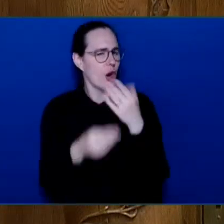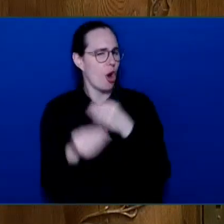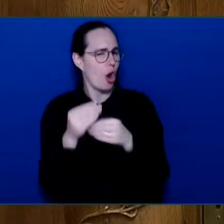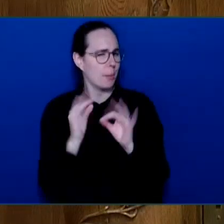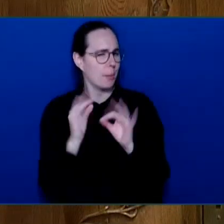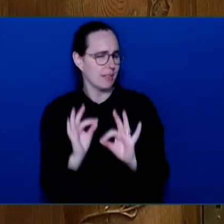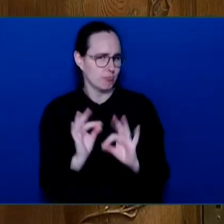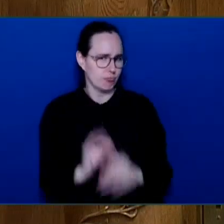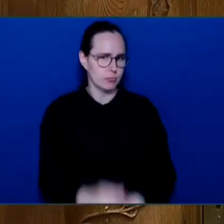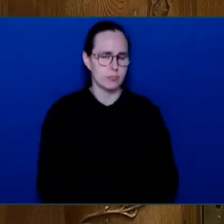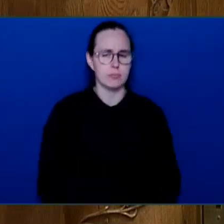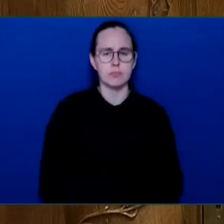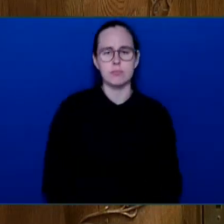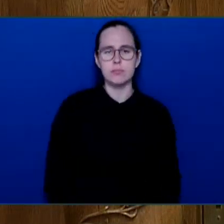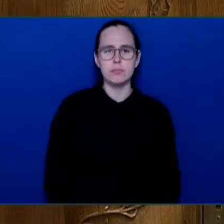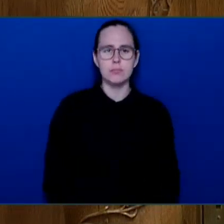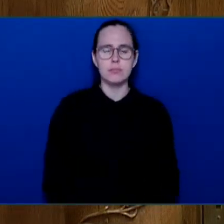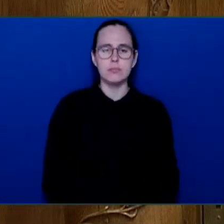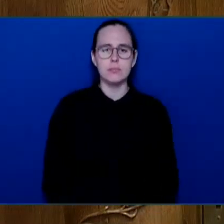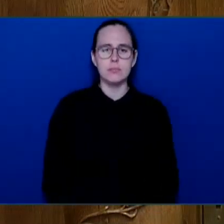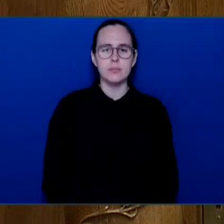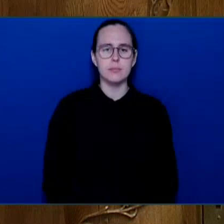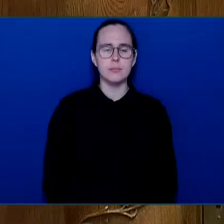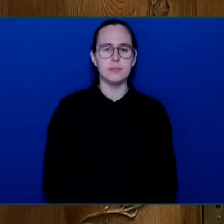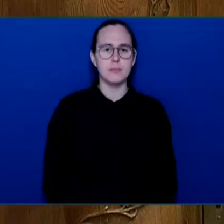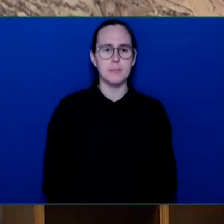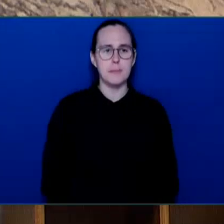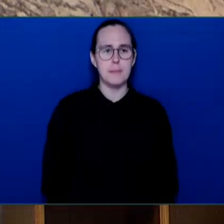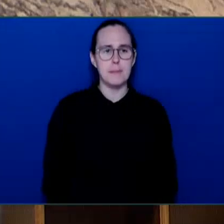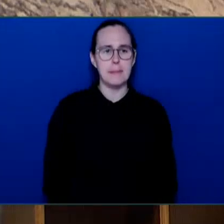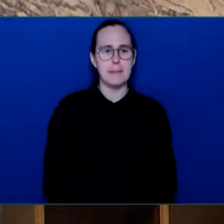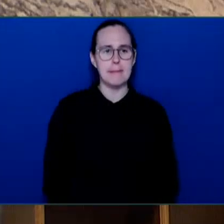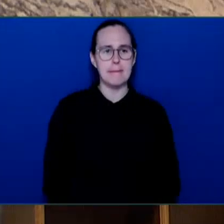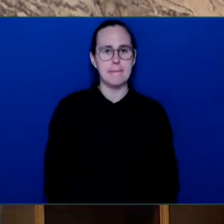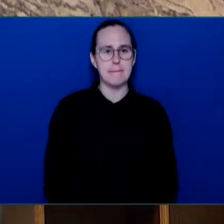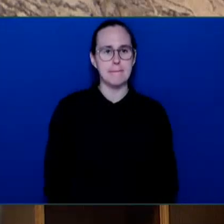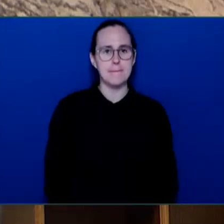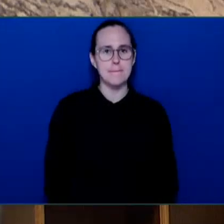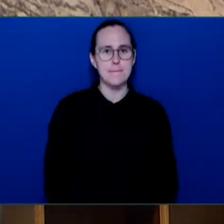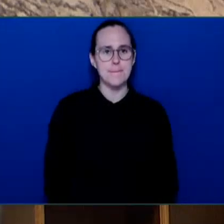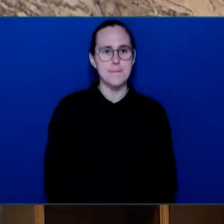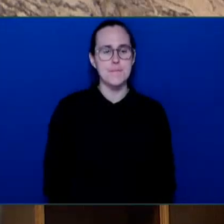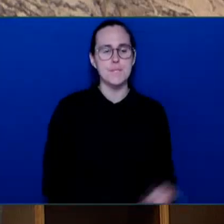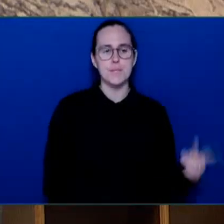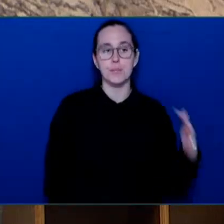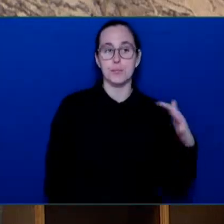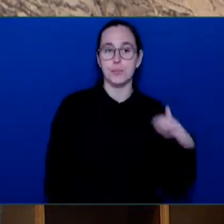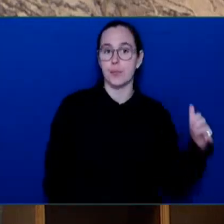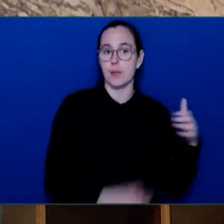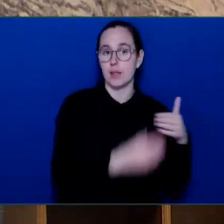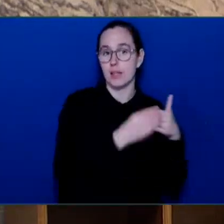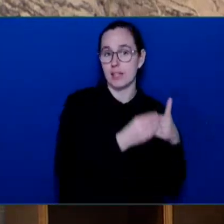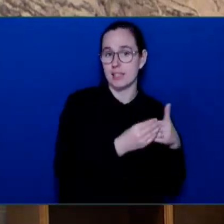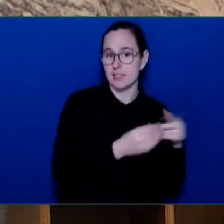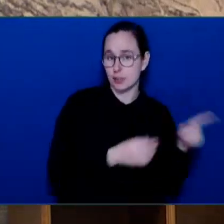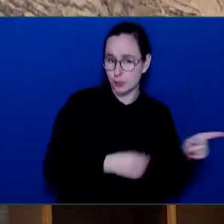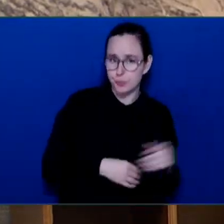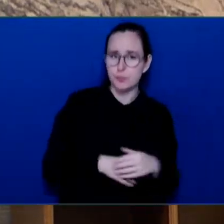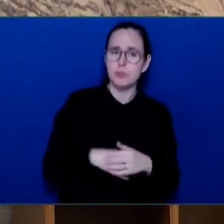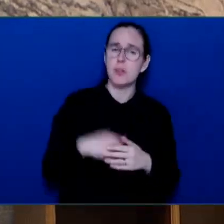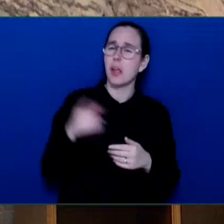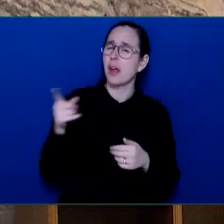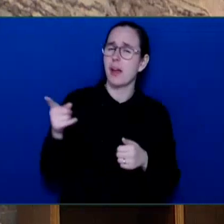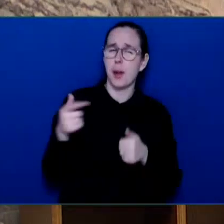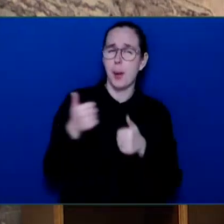Opposition House Leader. Well, Mr. Speaker, the reality is that this Premier isn't just flooding TV advertising during Canucks